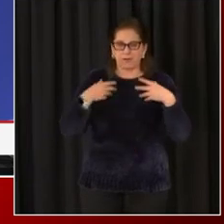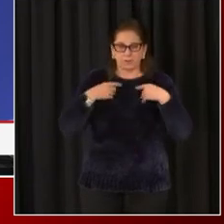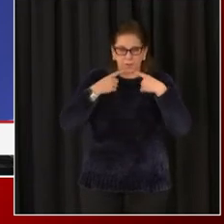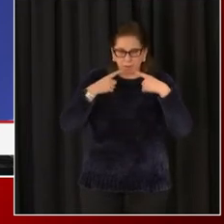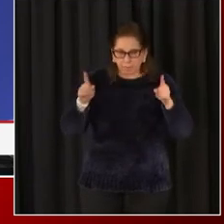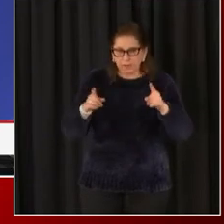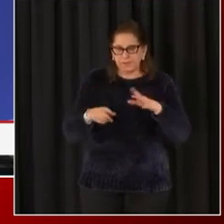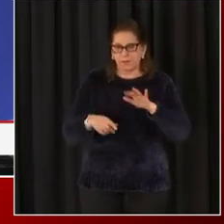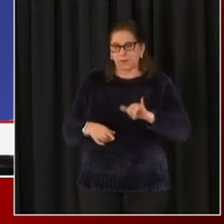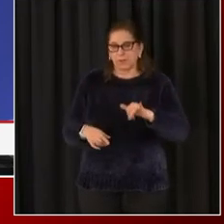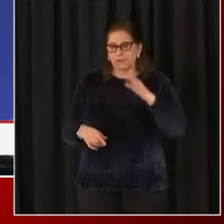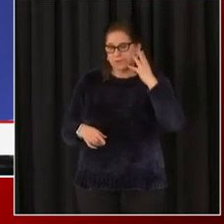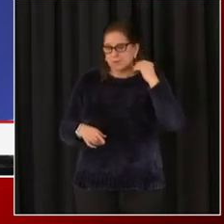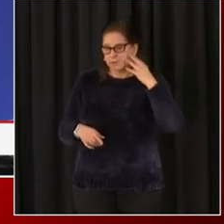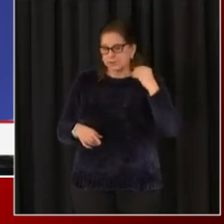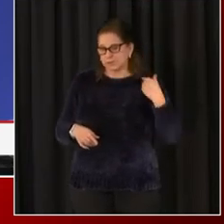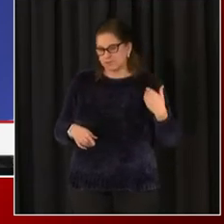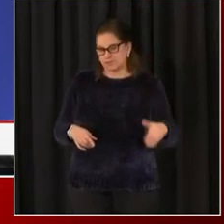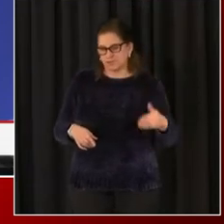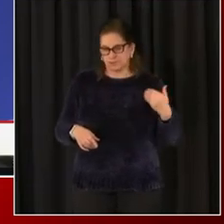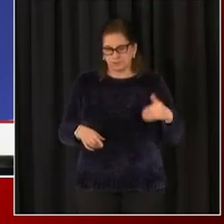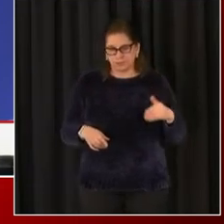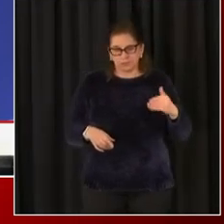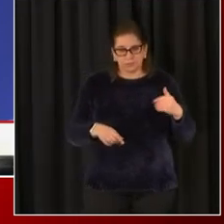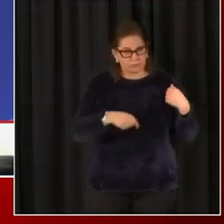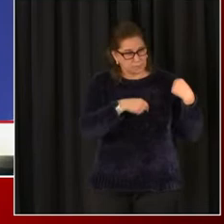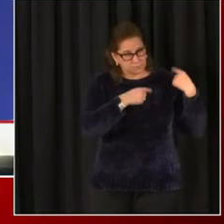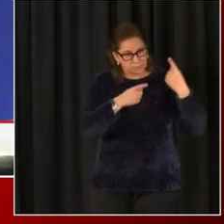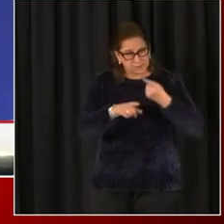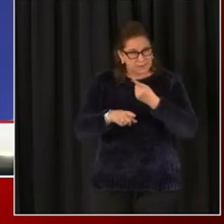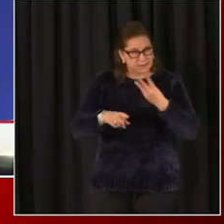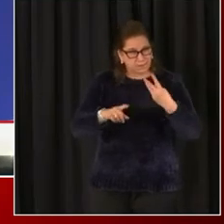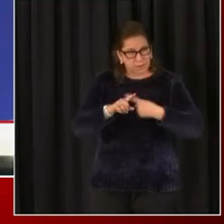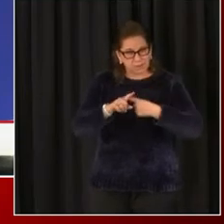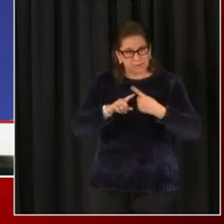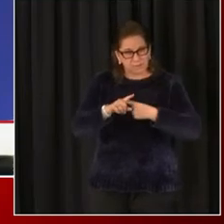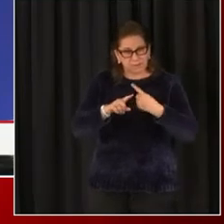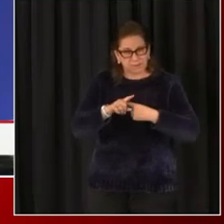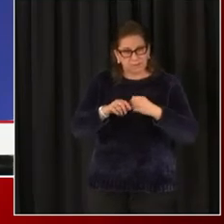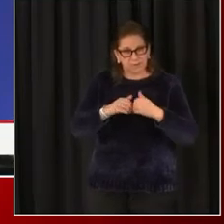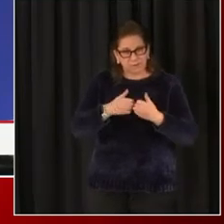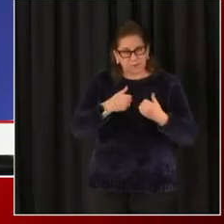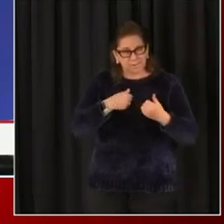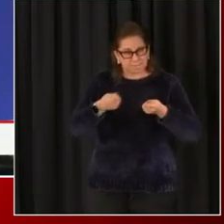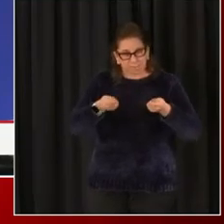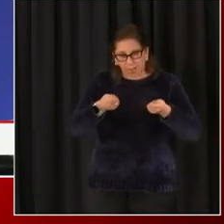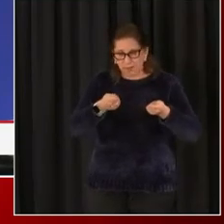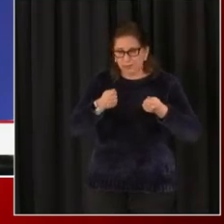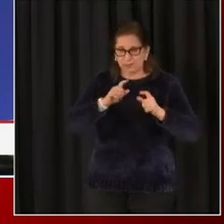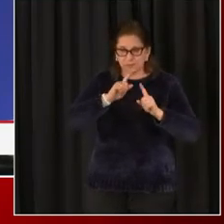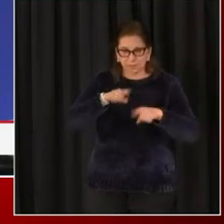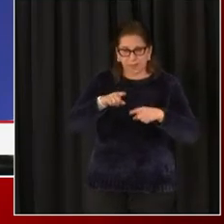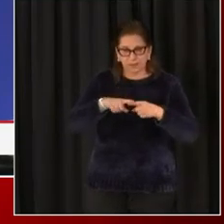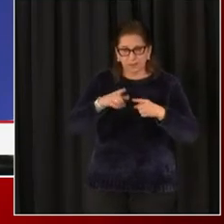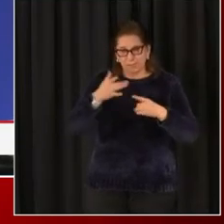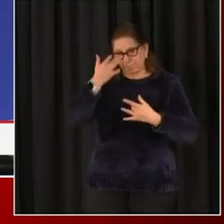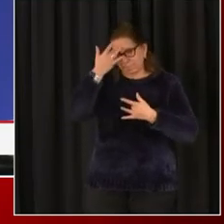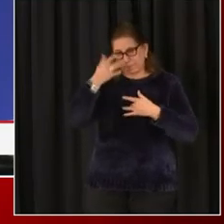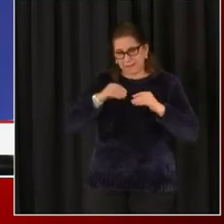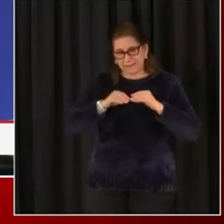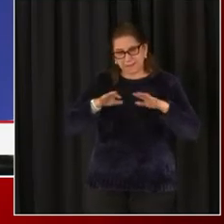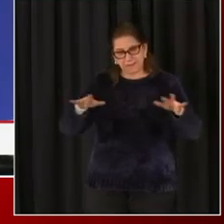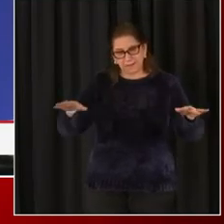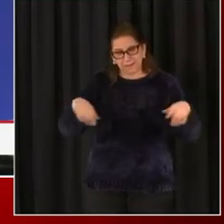been through, um, in the past several, uh, several months in terms of responding to, uh, this pandemic. This once in a hundred